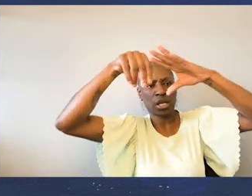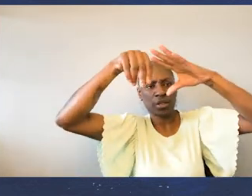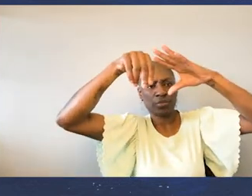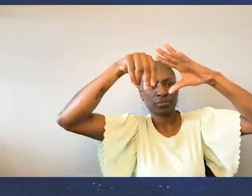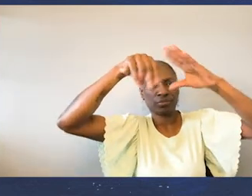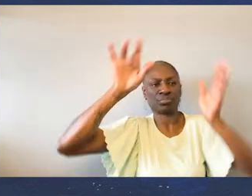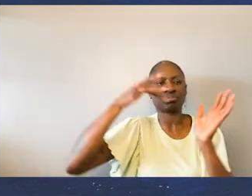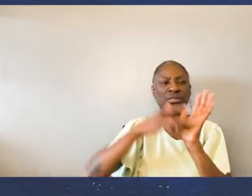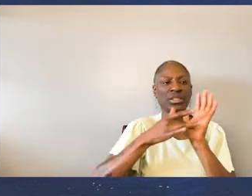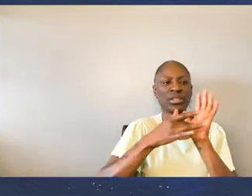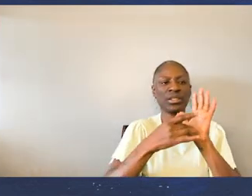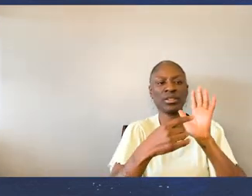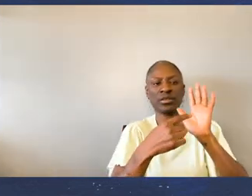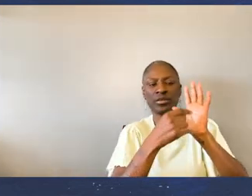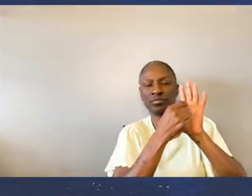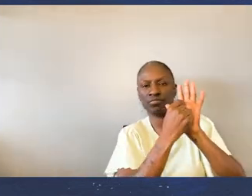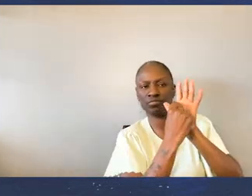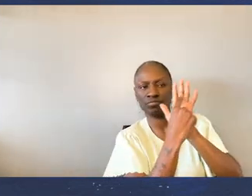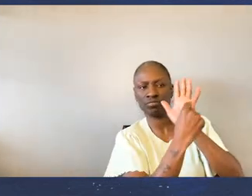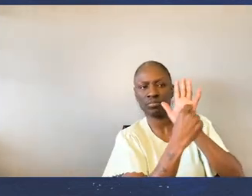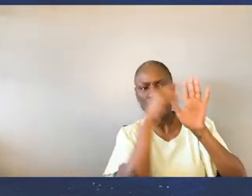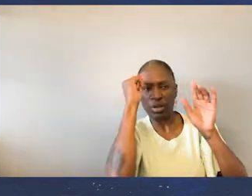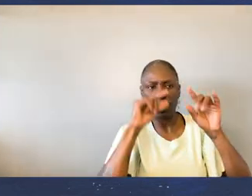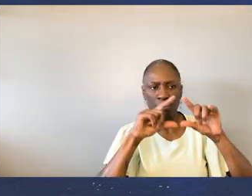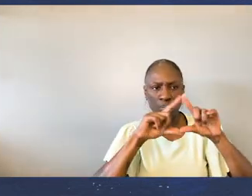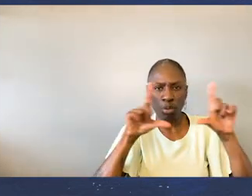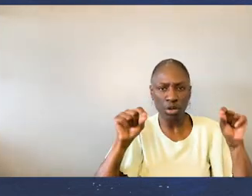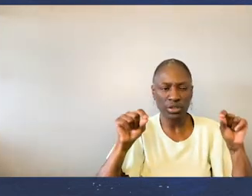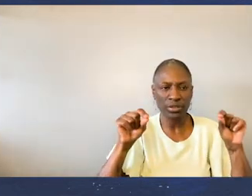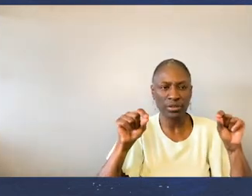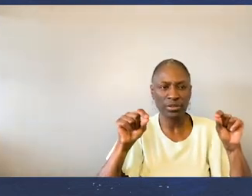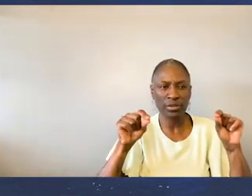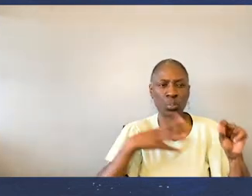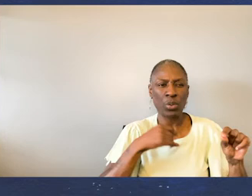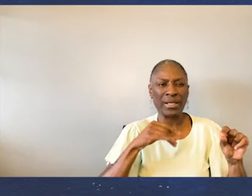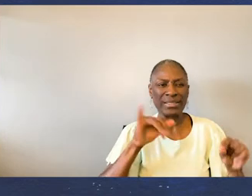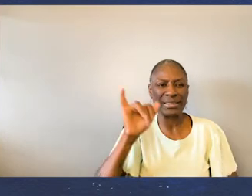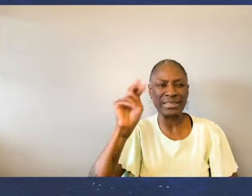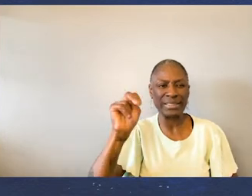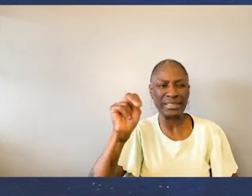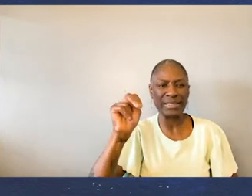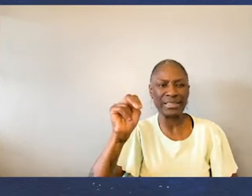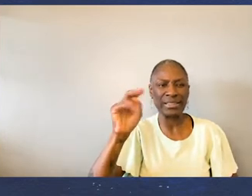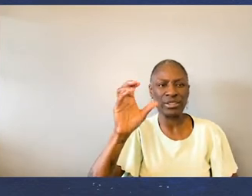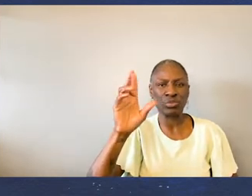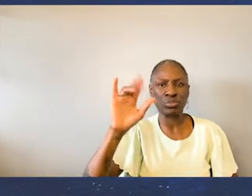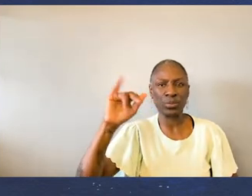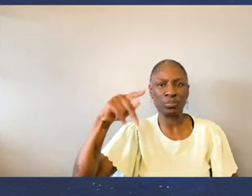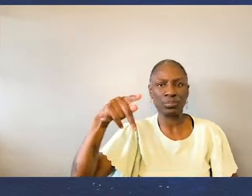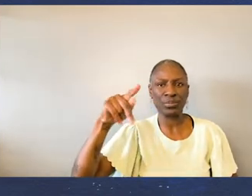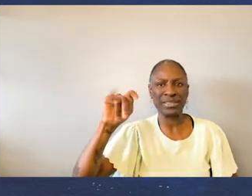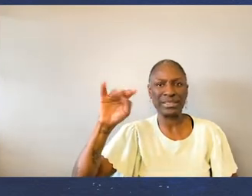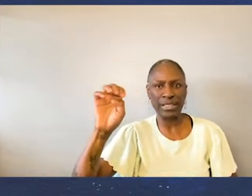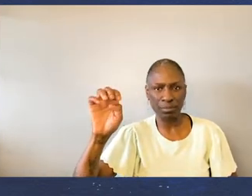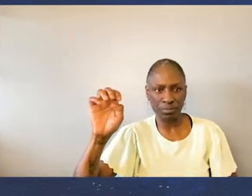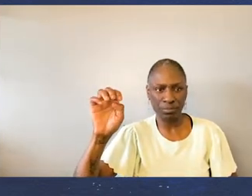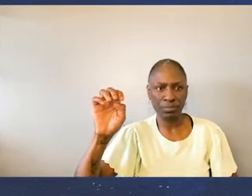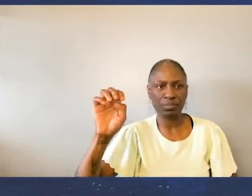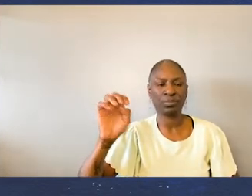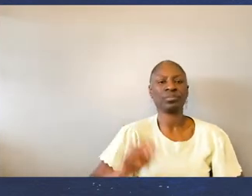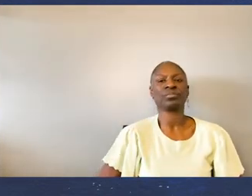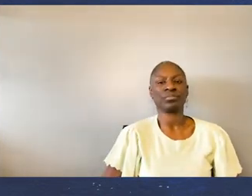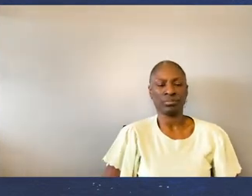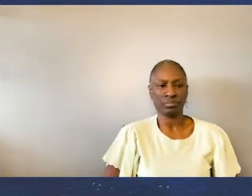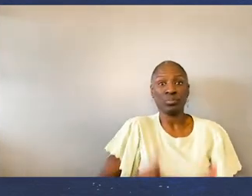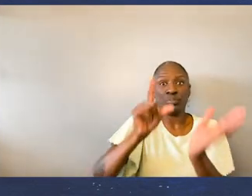a spoon pendant Up to the sun In the middle Is a black text box With white text In